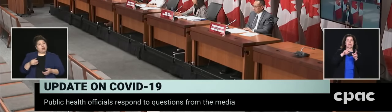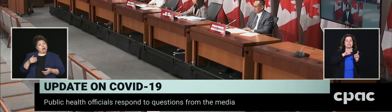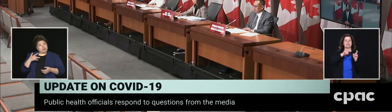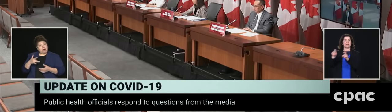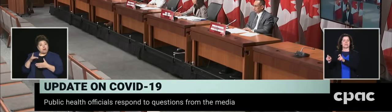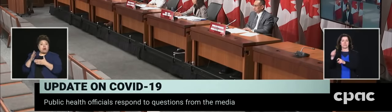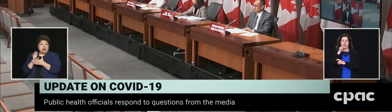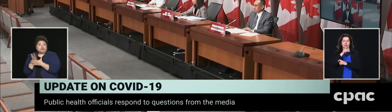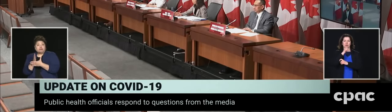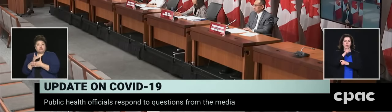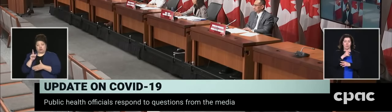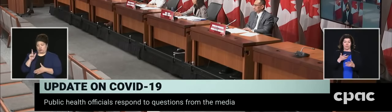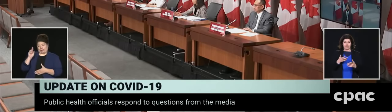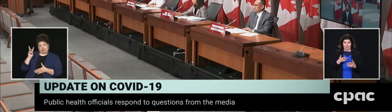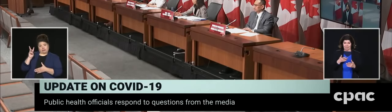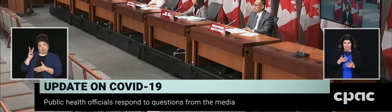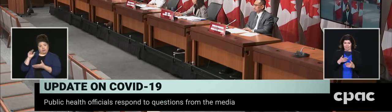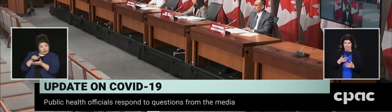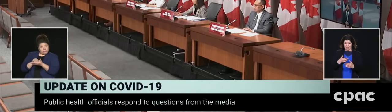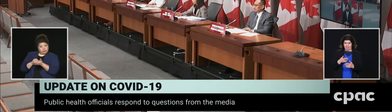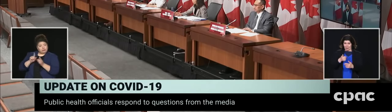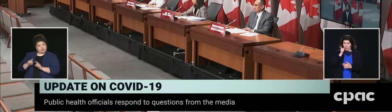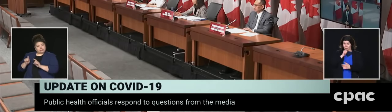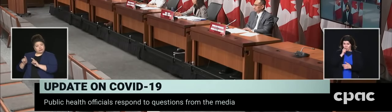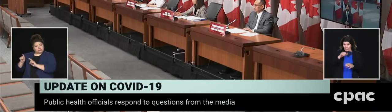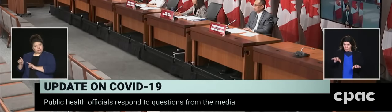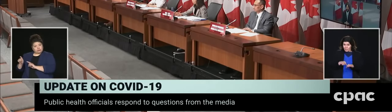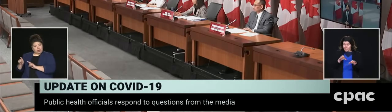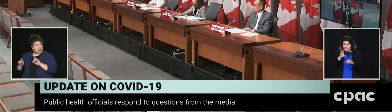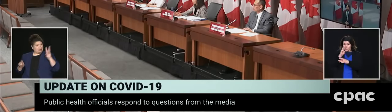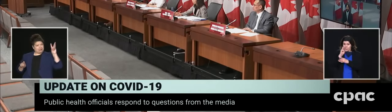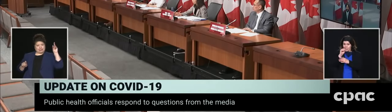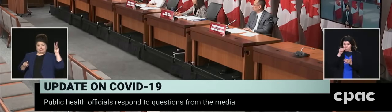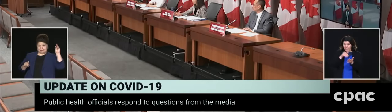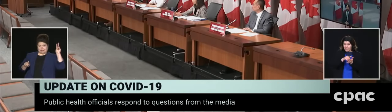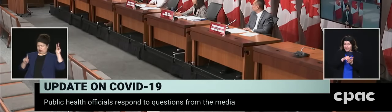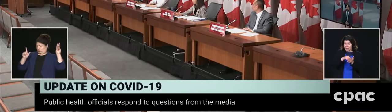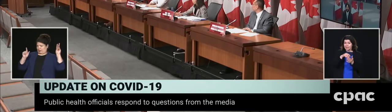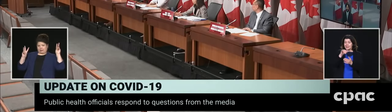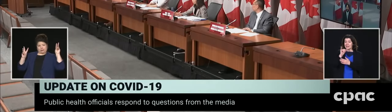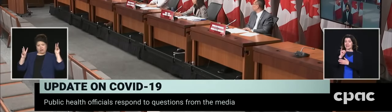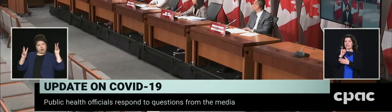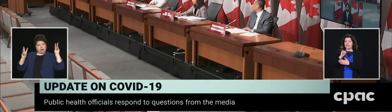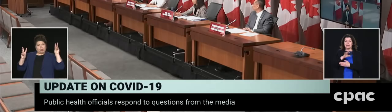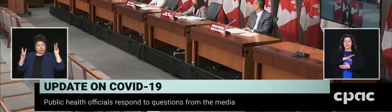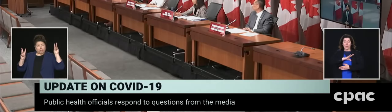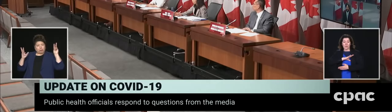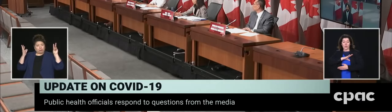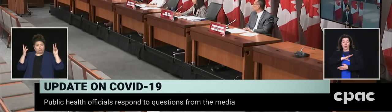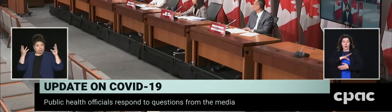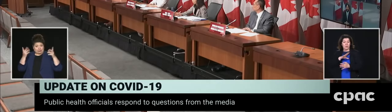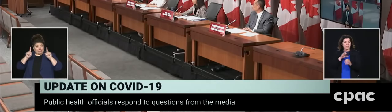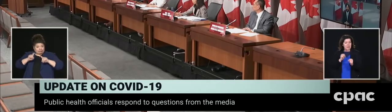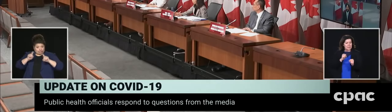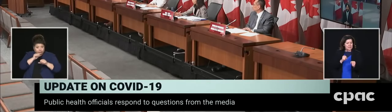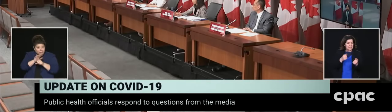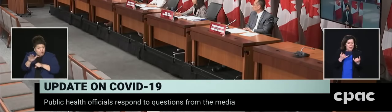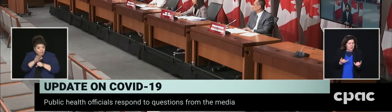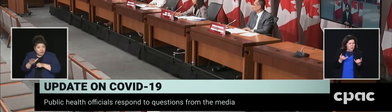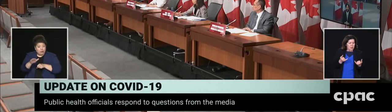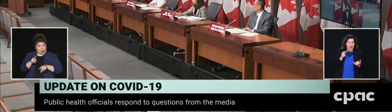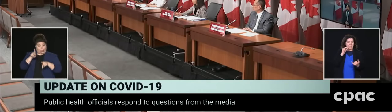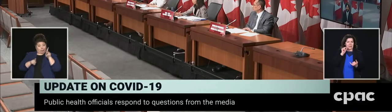tests, what is the problem? Do we not have enough tests? Do we not have enough people to administer the tests?